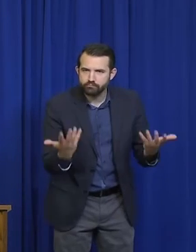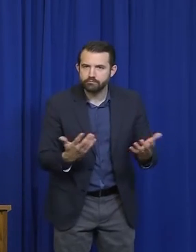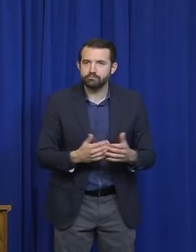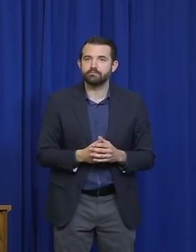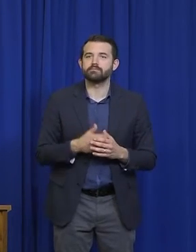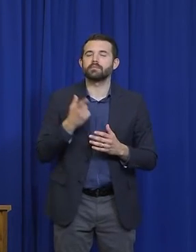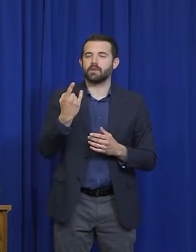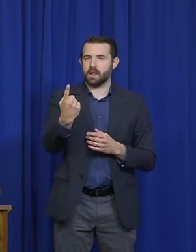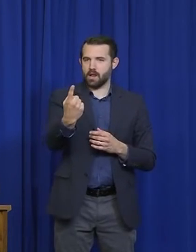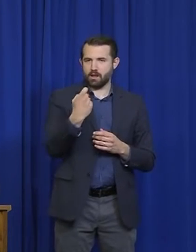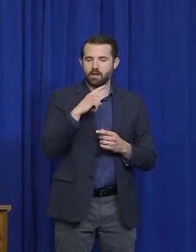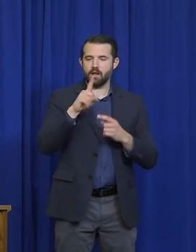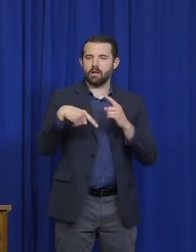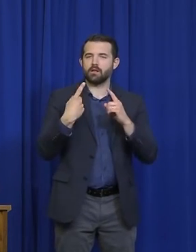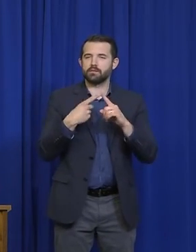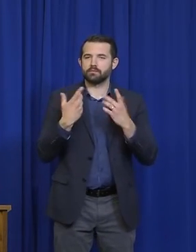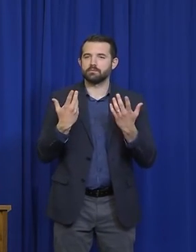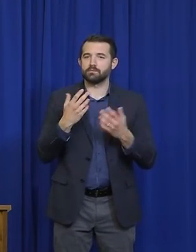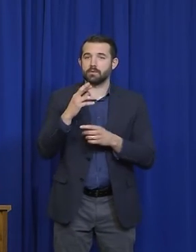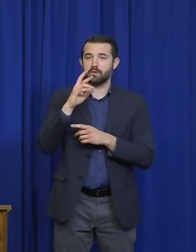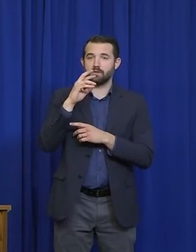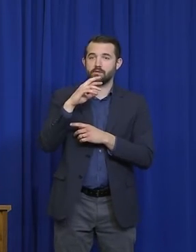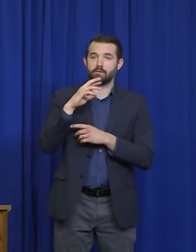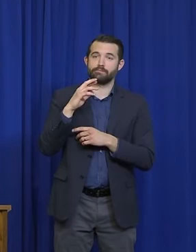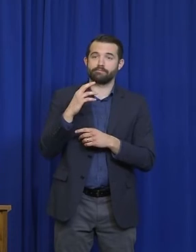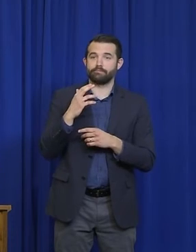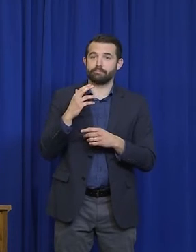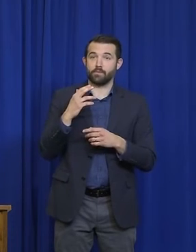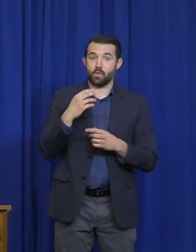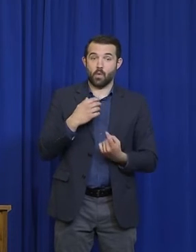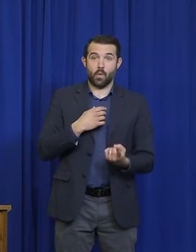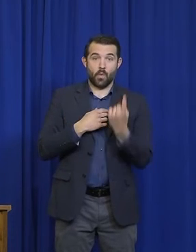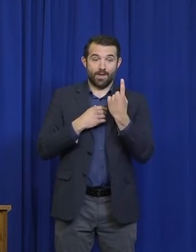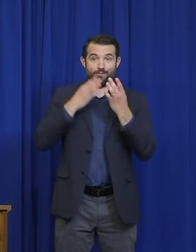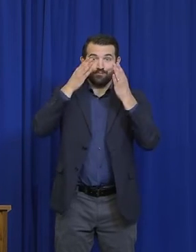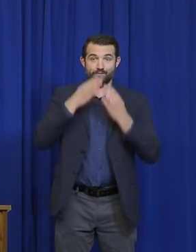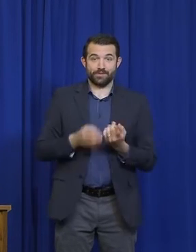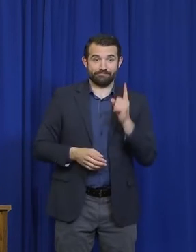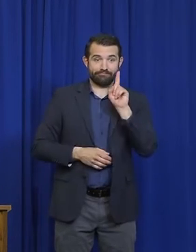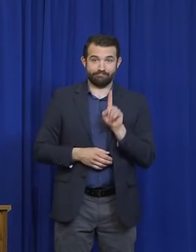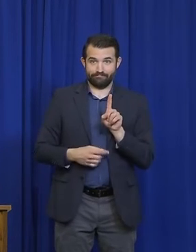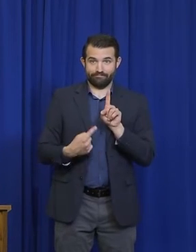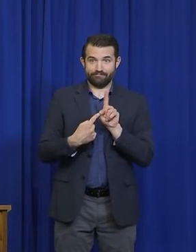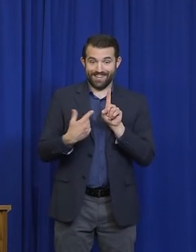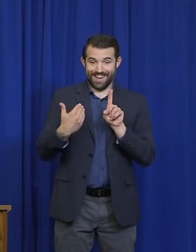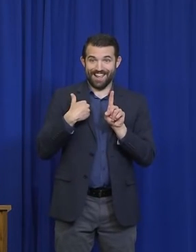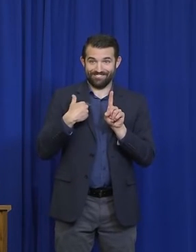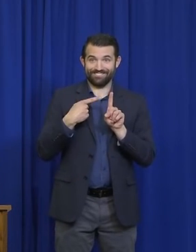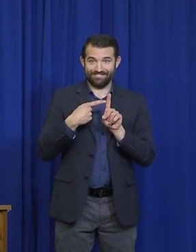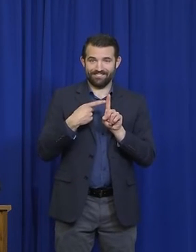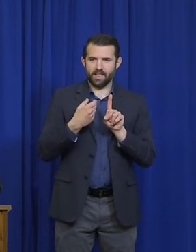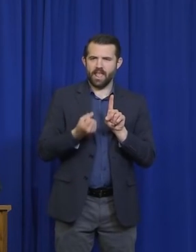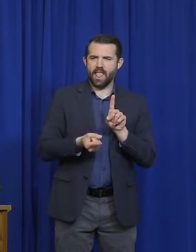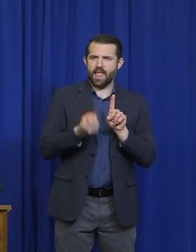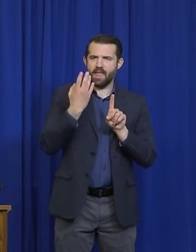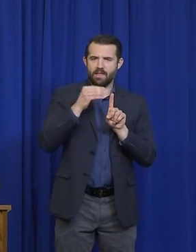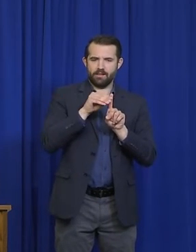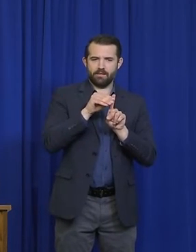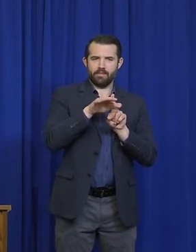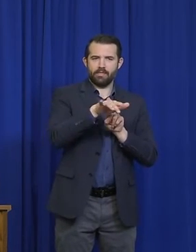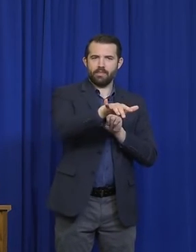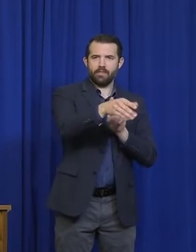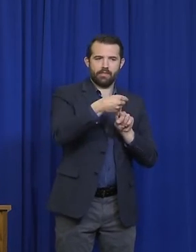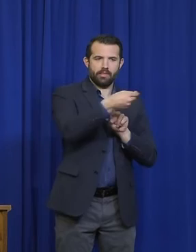of – the rate of transmission of new cases in Maine. And as Kevin notes, in epidemiology, they